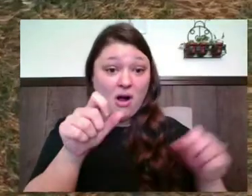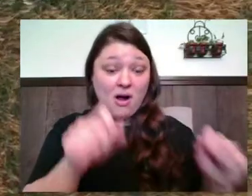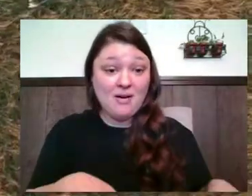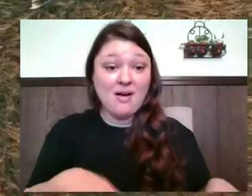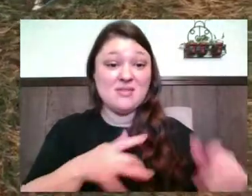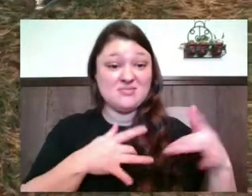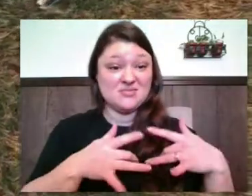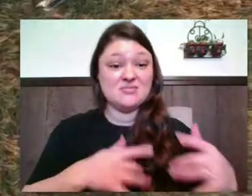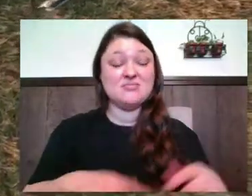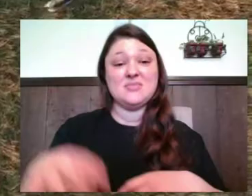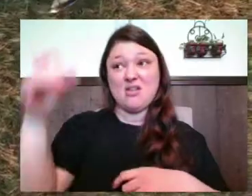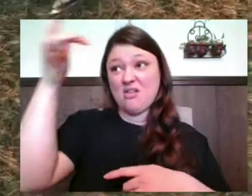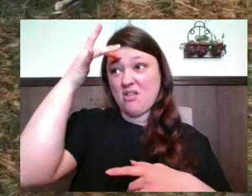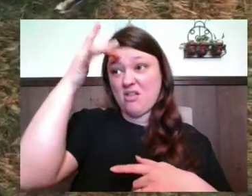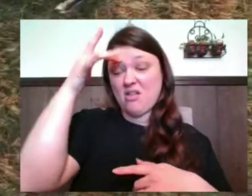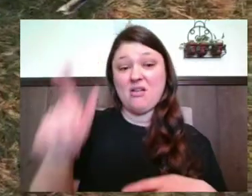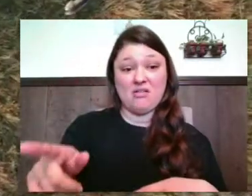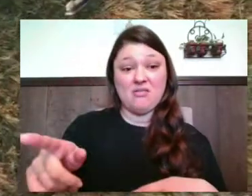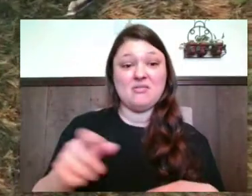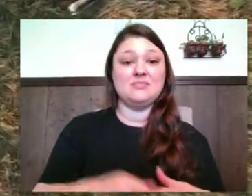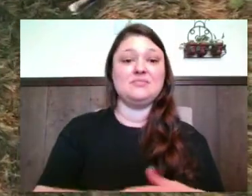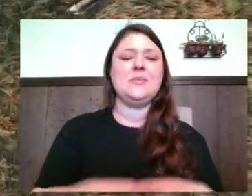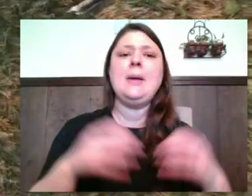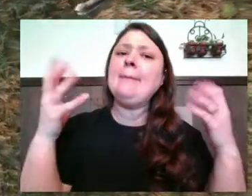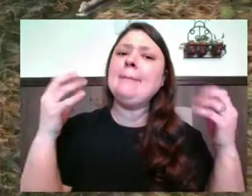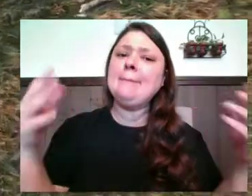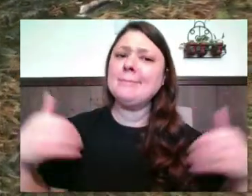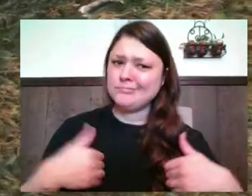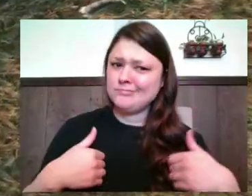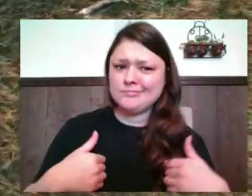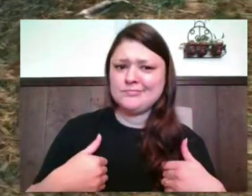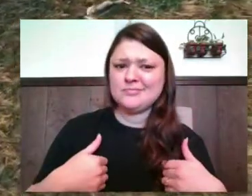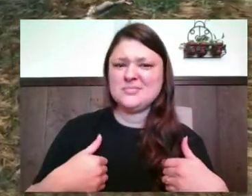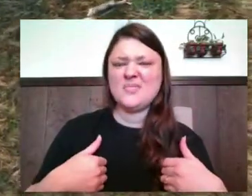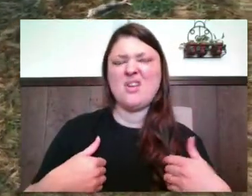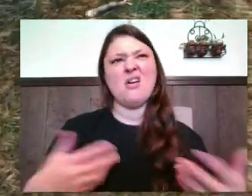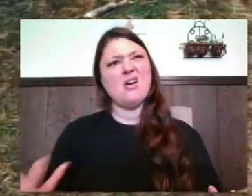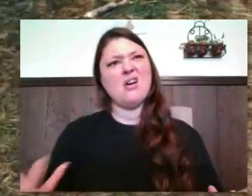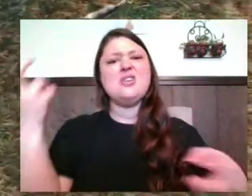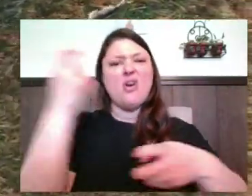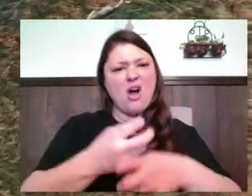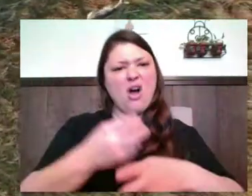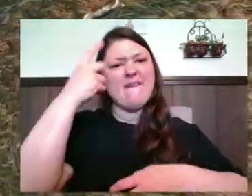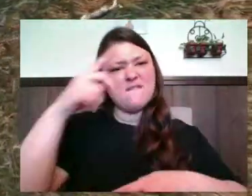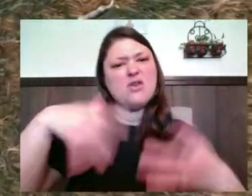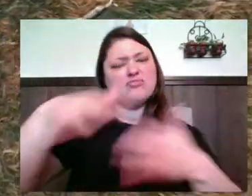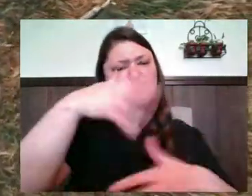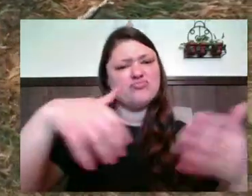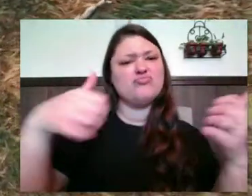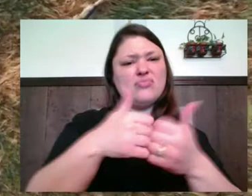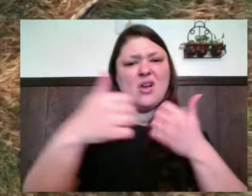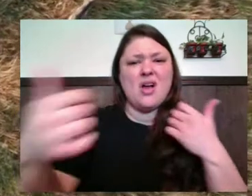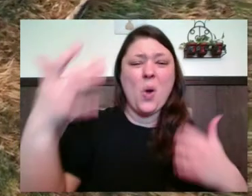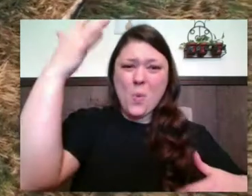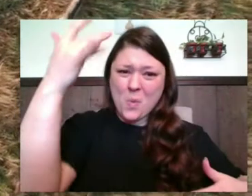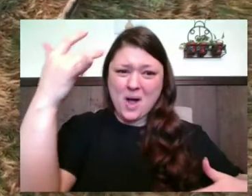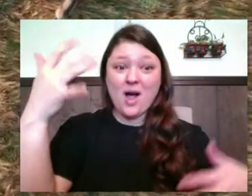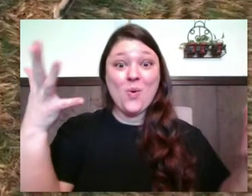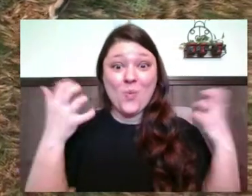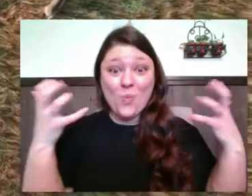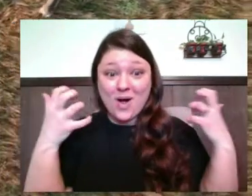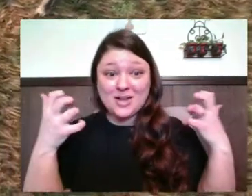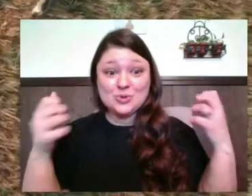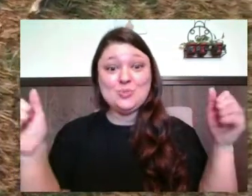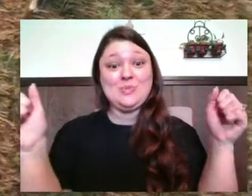But for many creatures, social distancing is difficult because they love to hang out in a